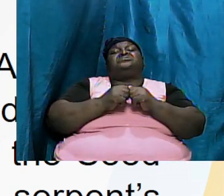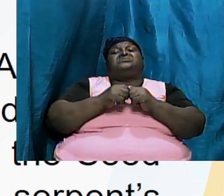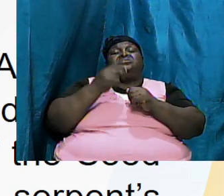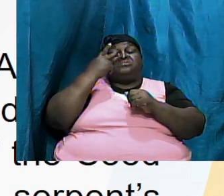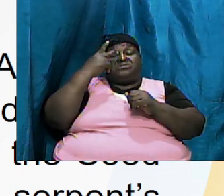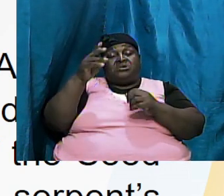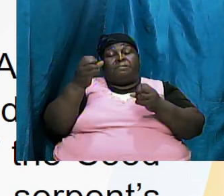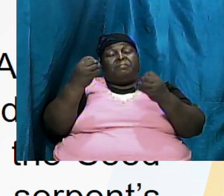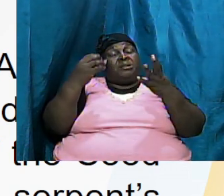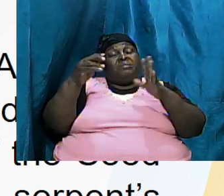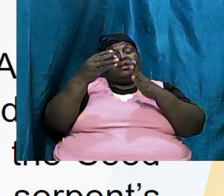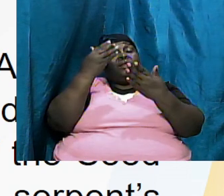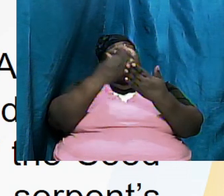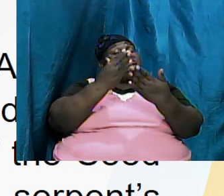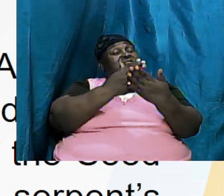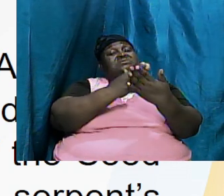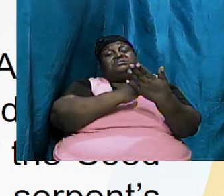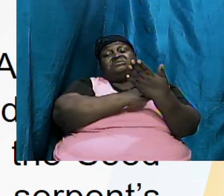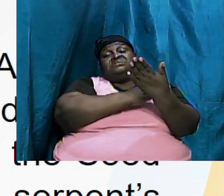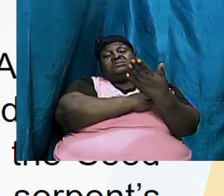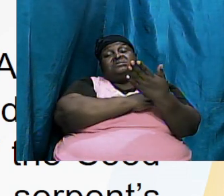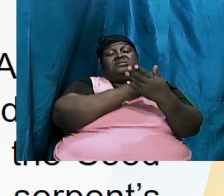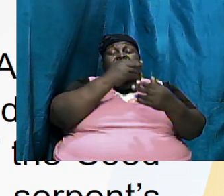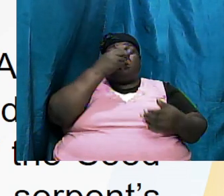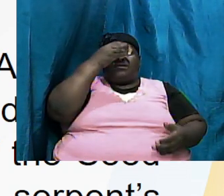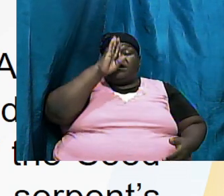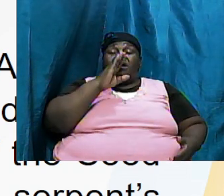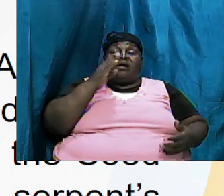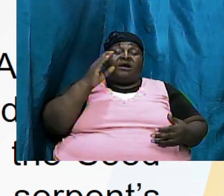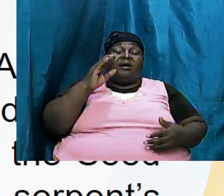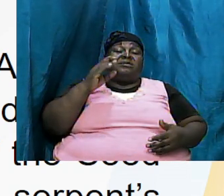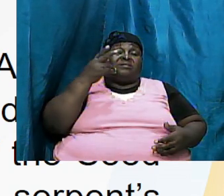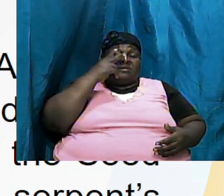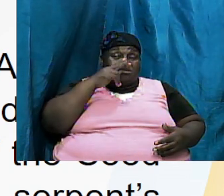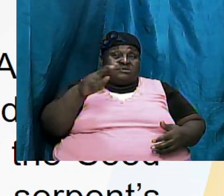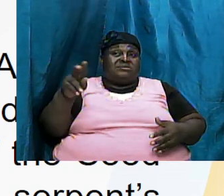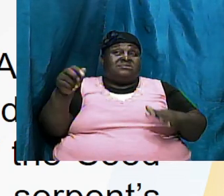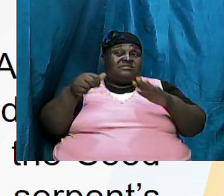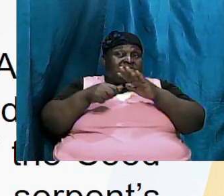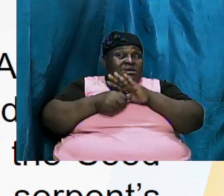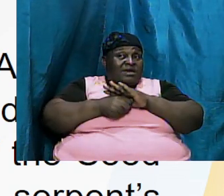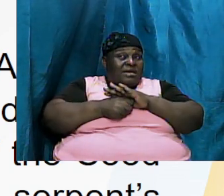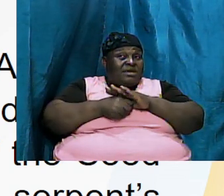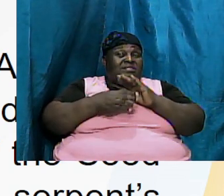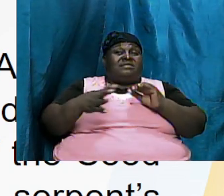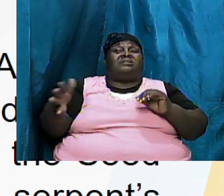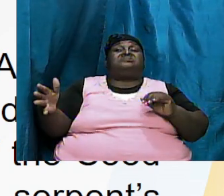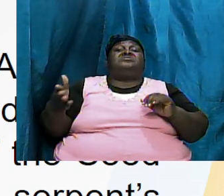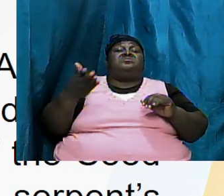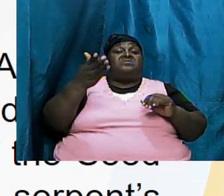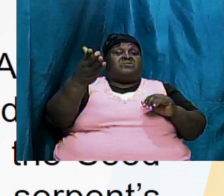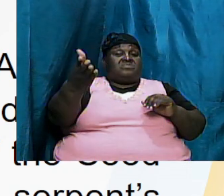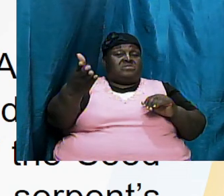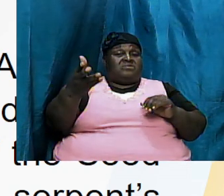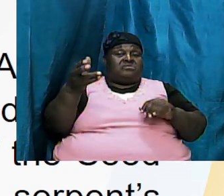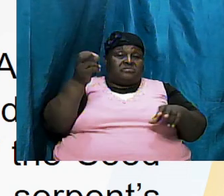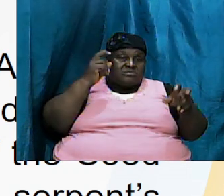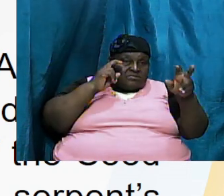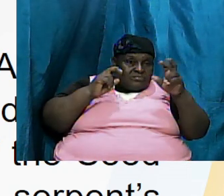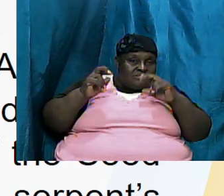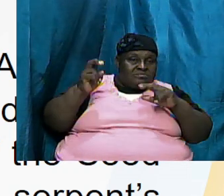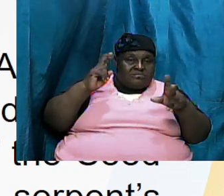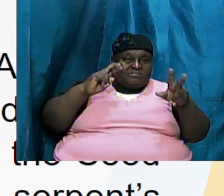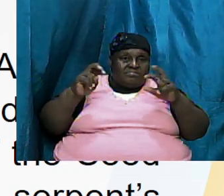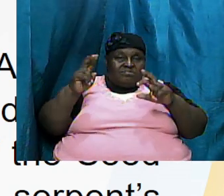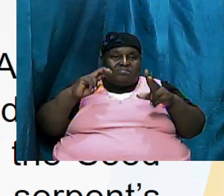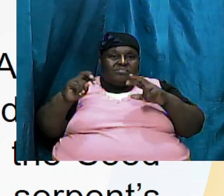and for whatever reason God seemed to hide things so that those that are discerning and those